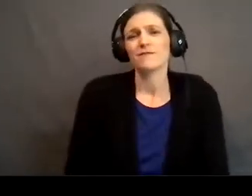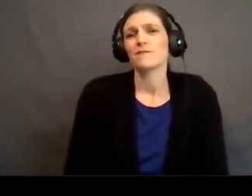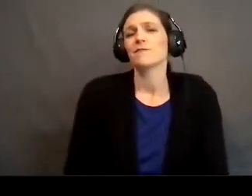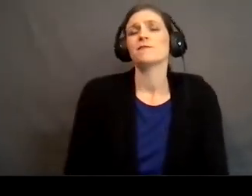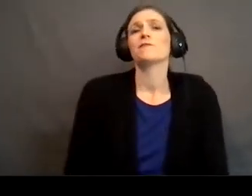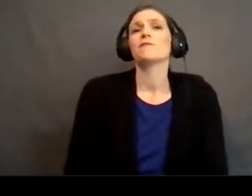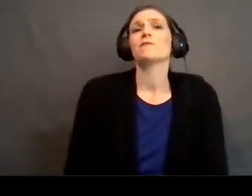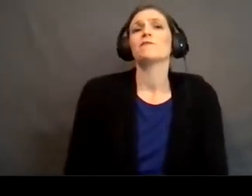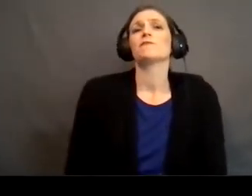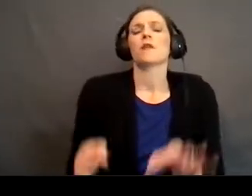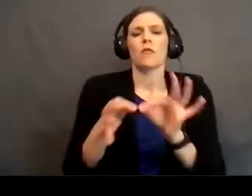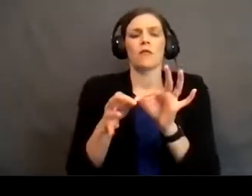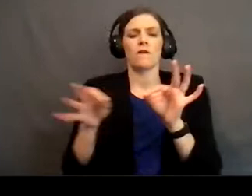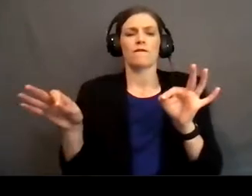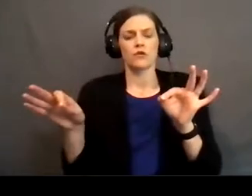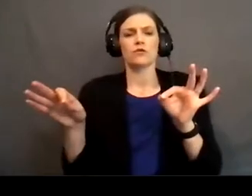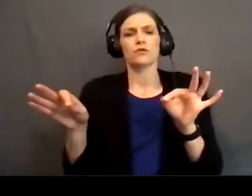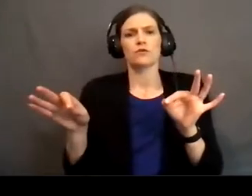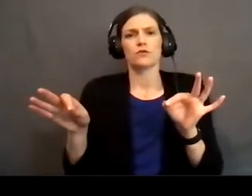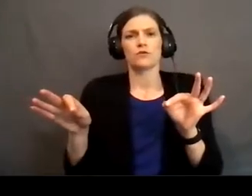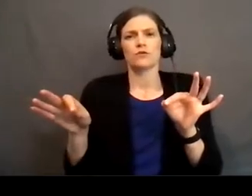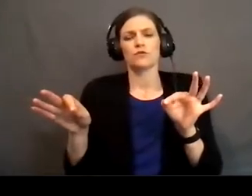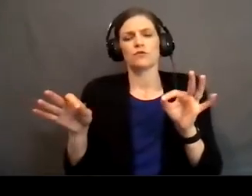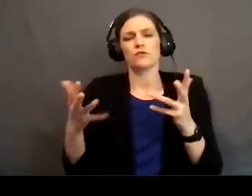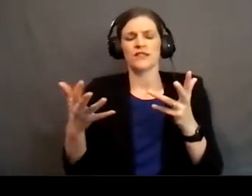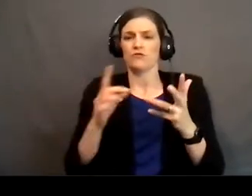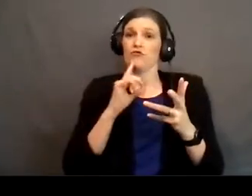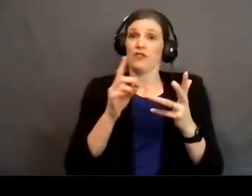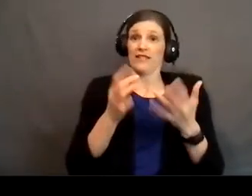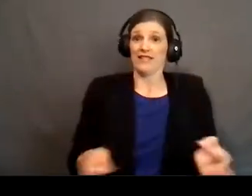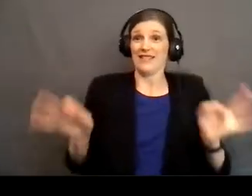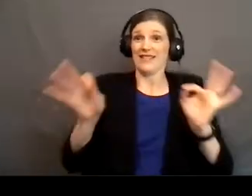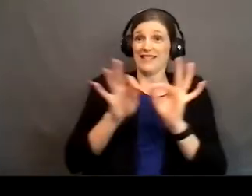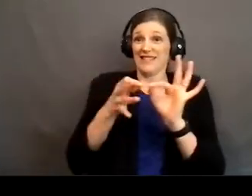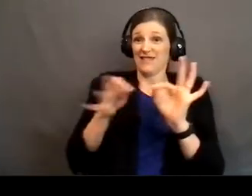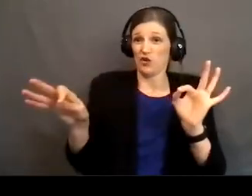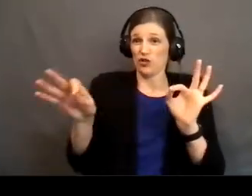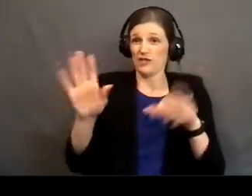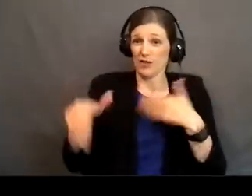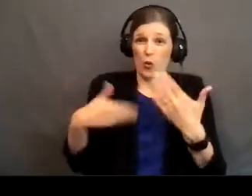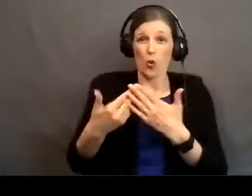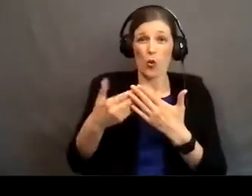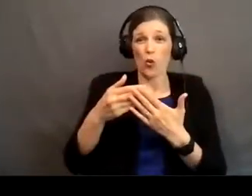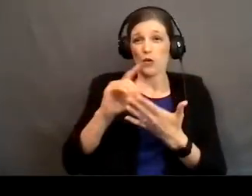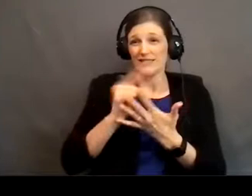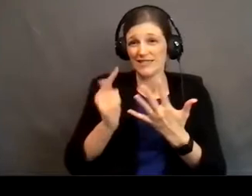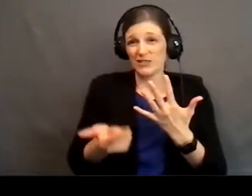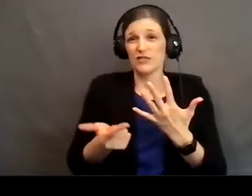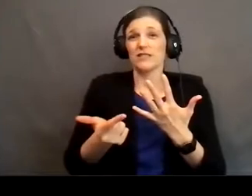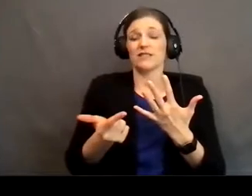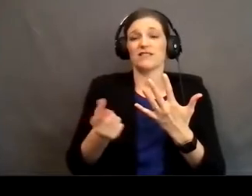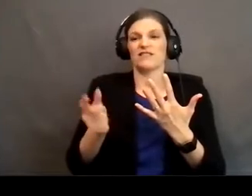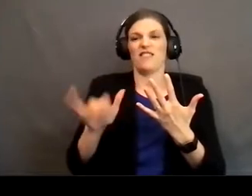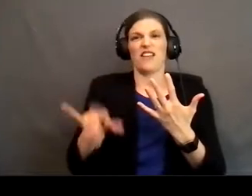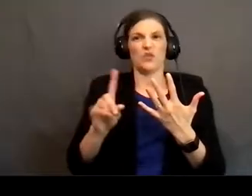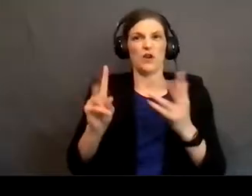The verse that we, that's been a key verse in this entire series, where we got the title of the